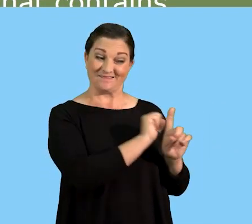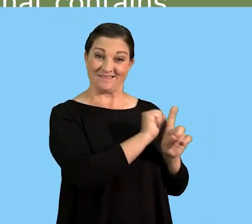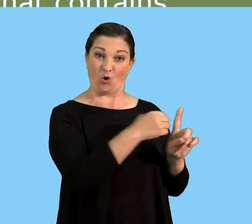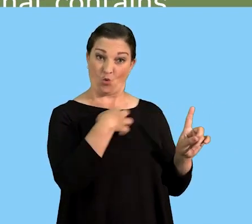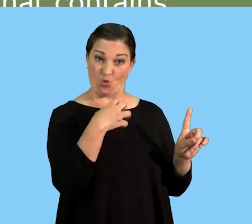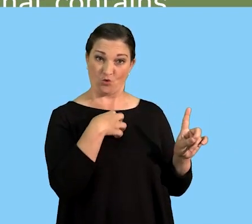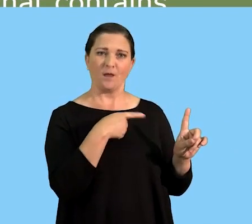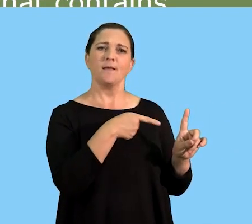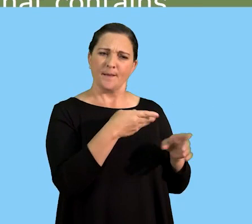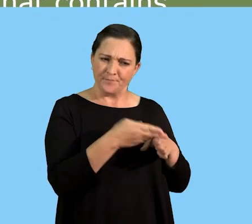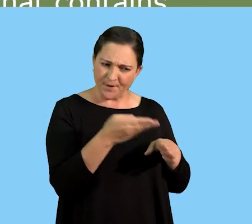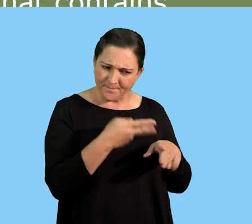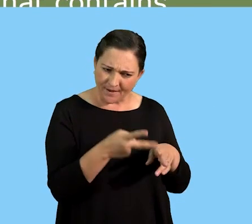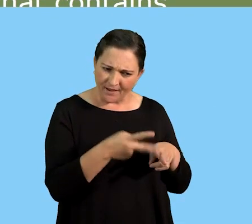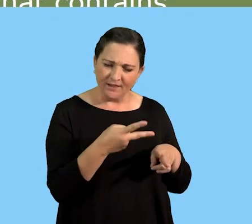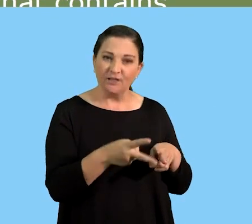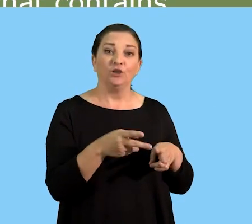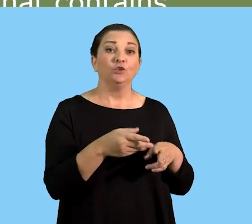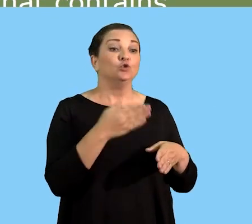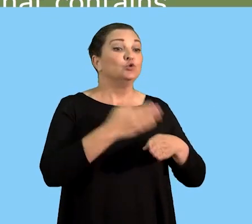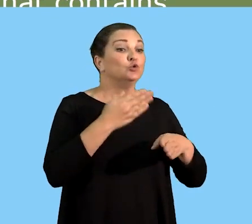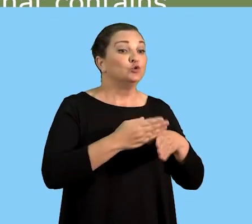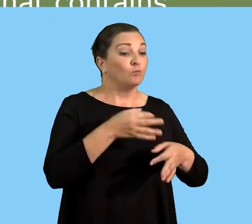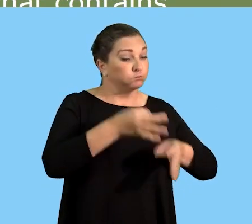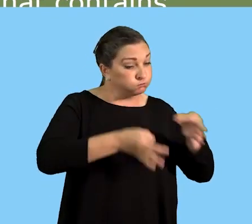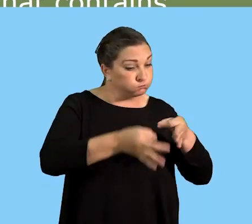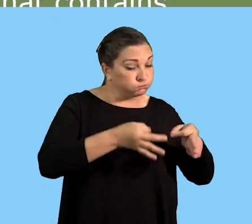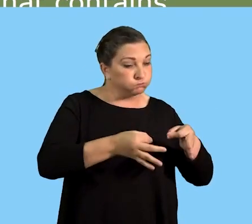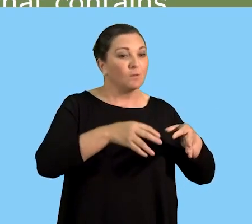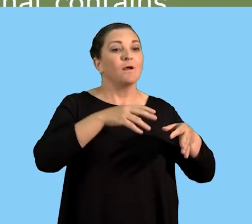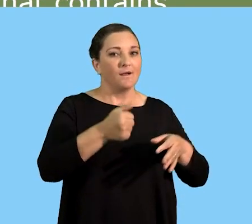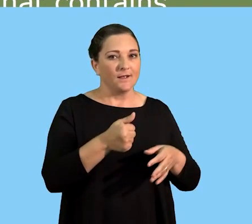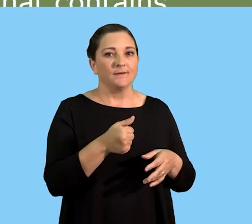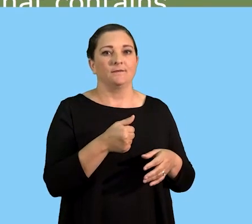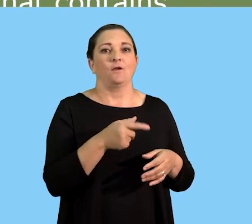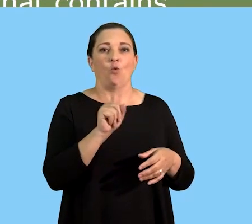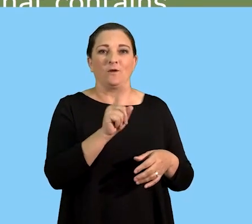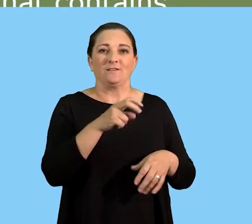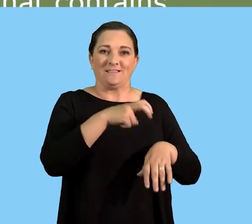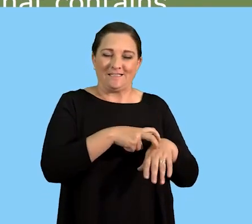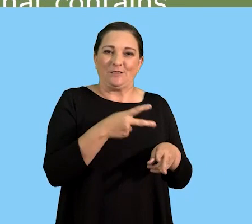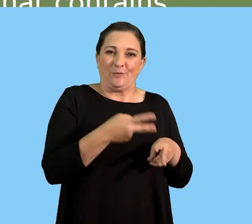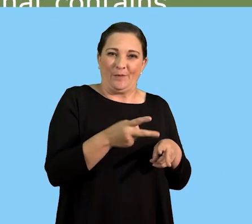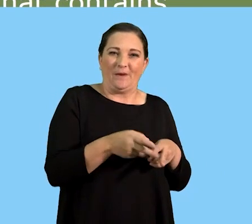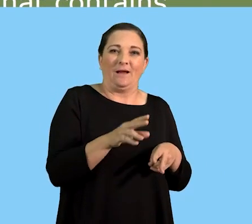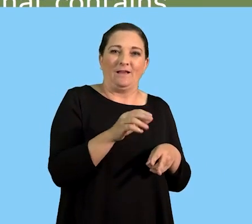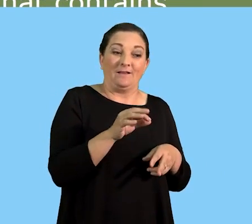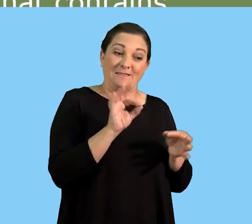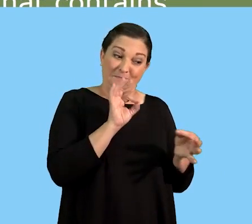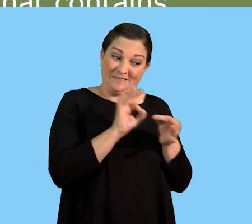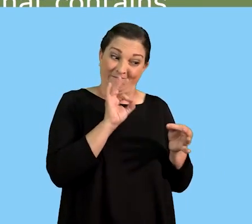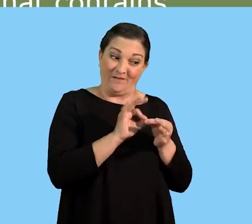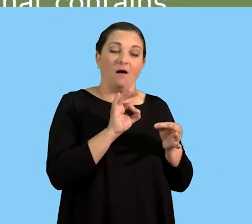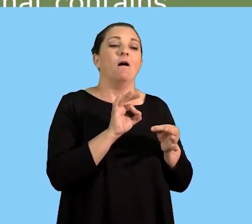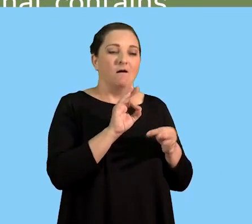job description and a job specification. Now, that is definitely a step of the recruitment procedure.